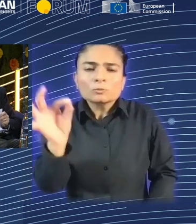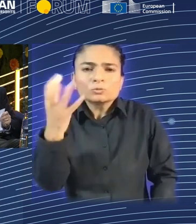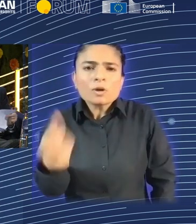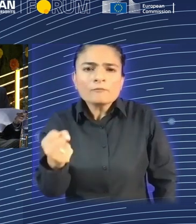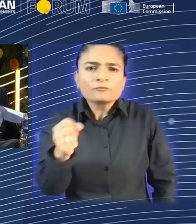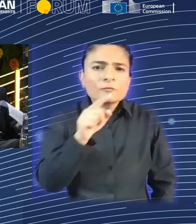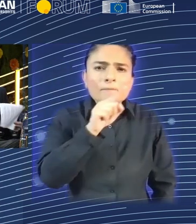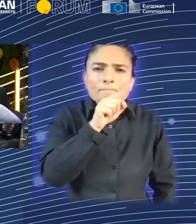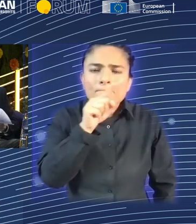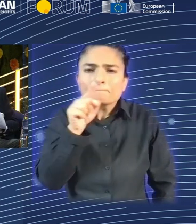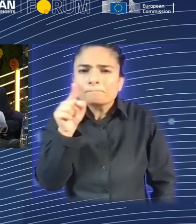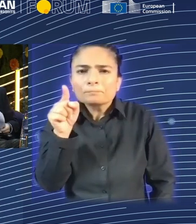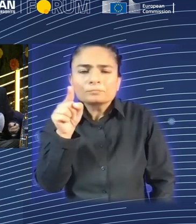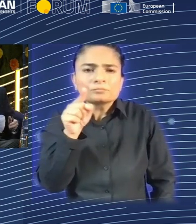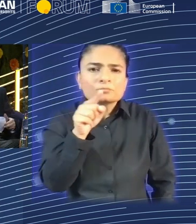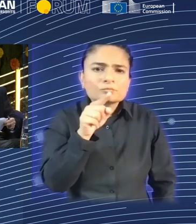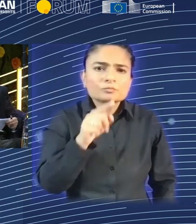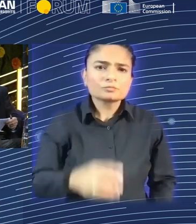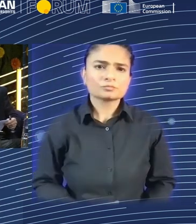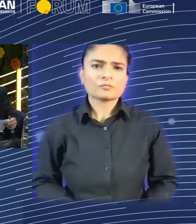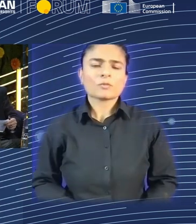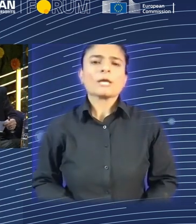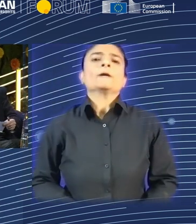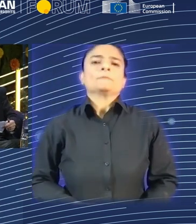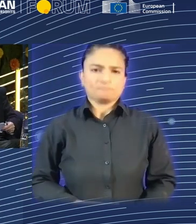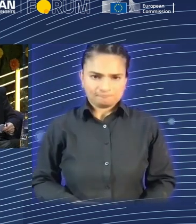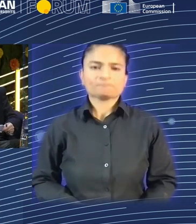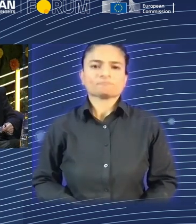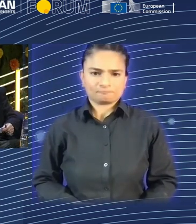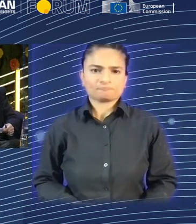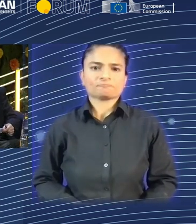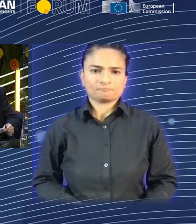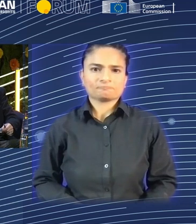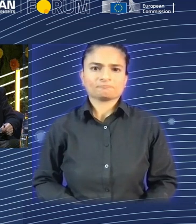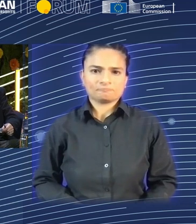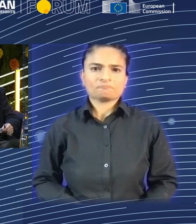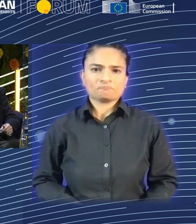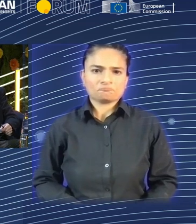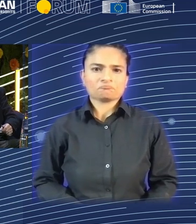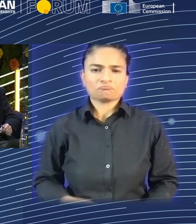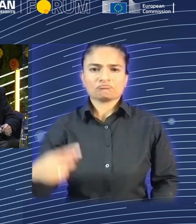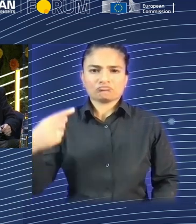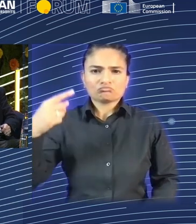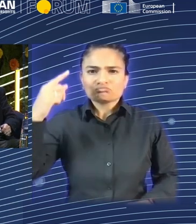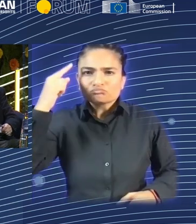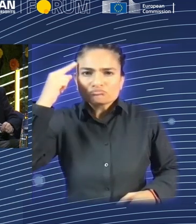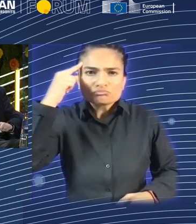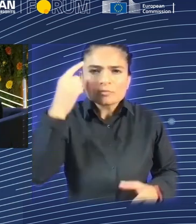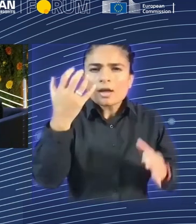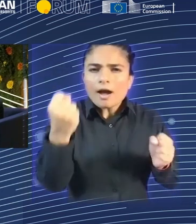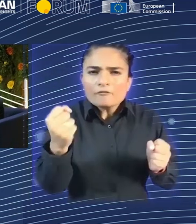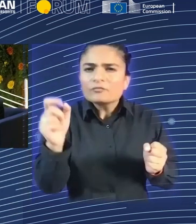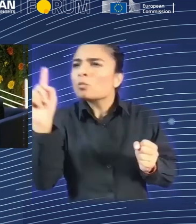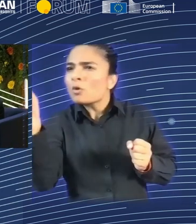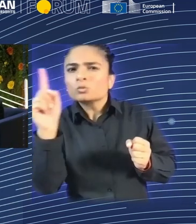All right, okay, think about it, because we do have quite a few. Here, we have a question there. Can we have the microphone to the pod, please, of the room?